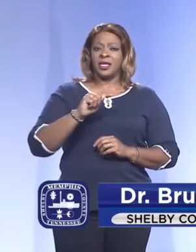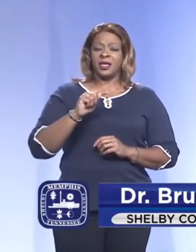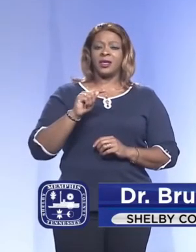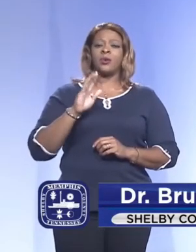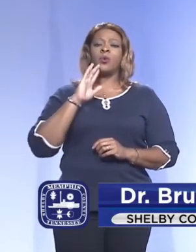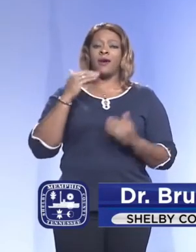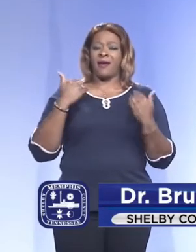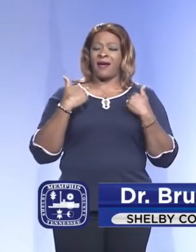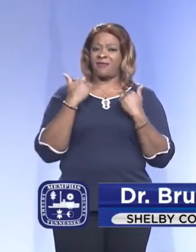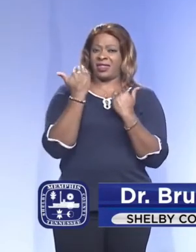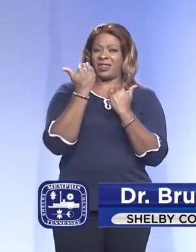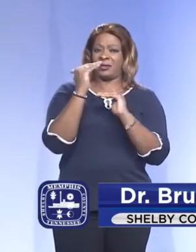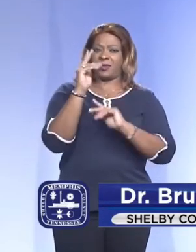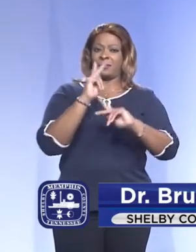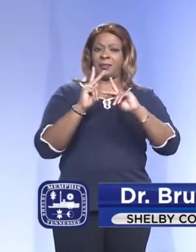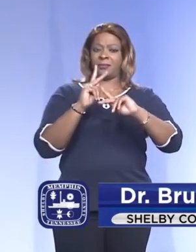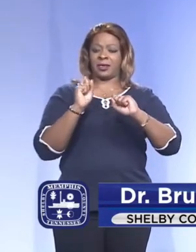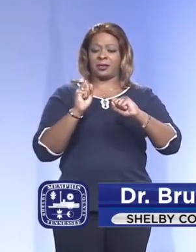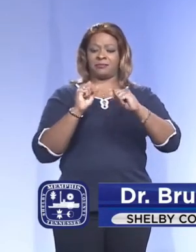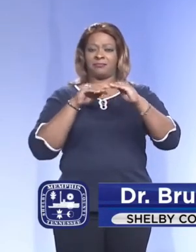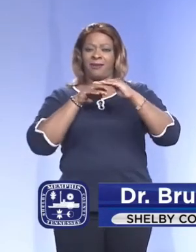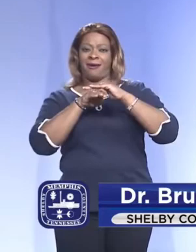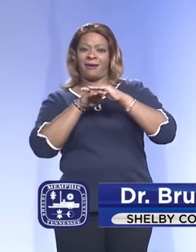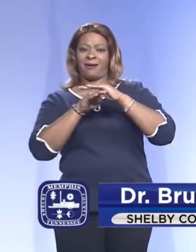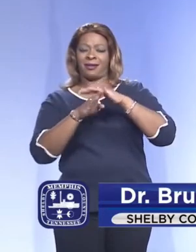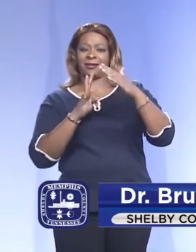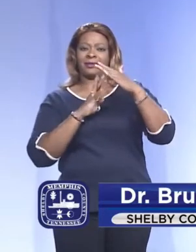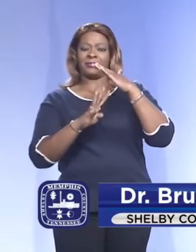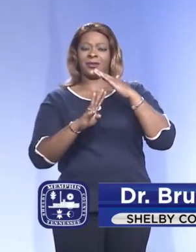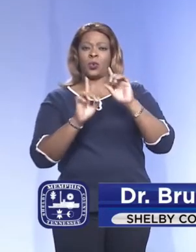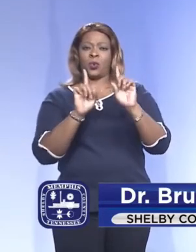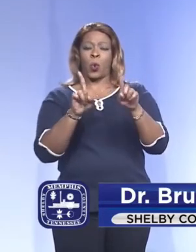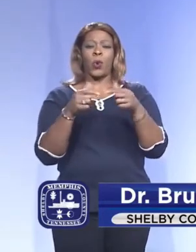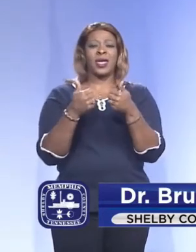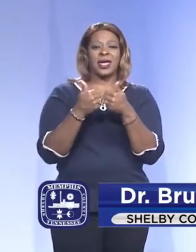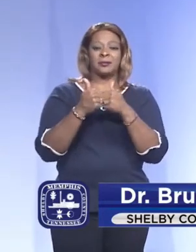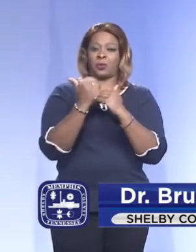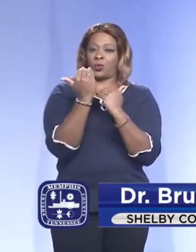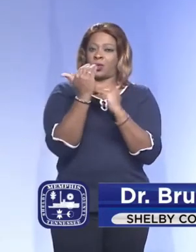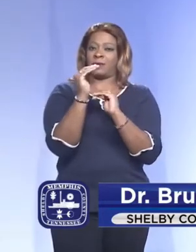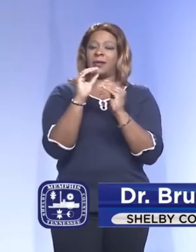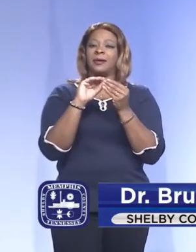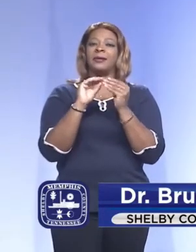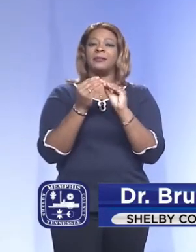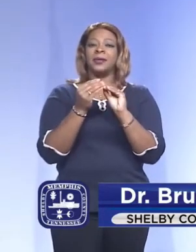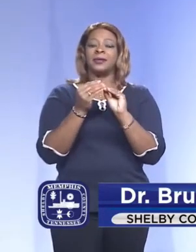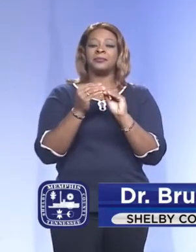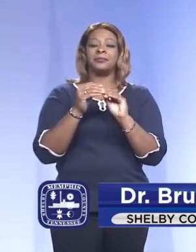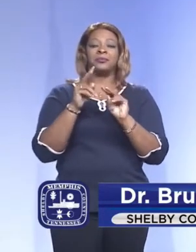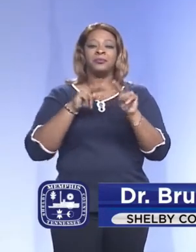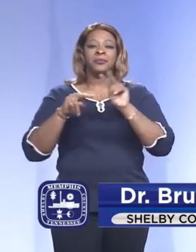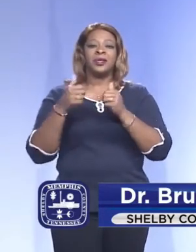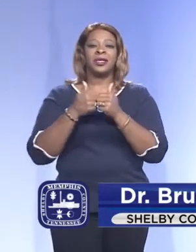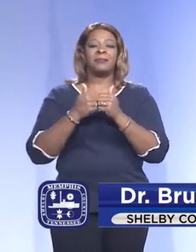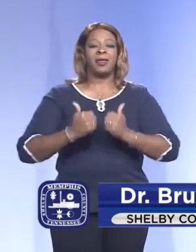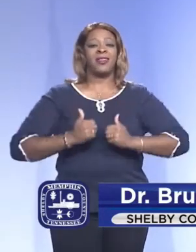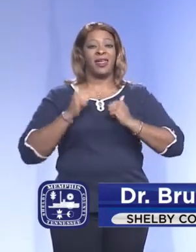limited number of people who can actually attend the games and see them in person.